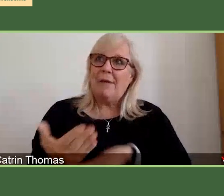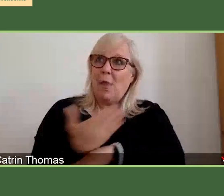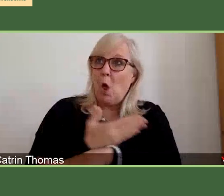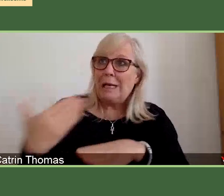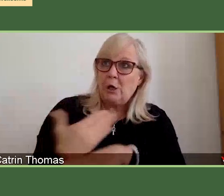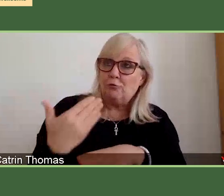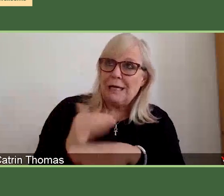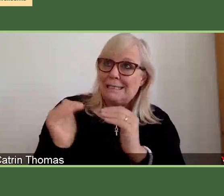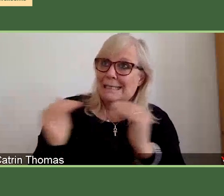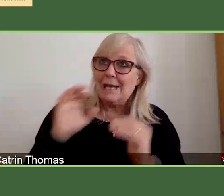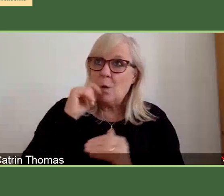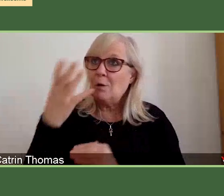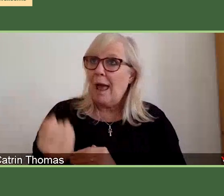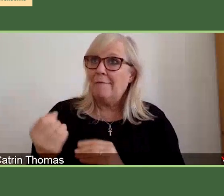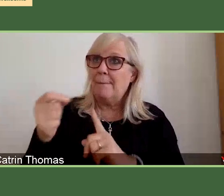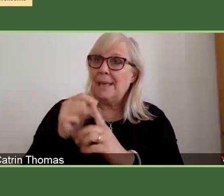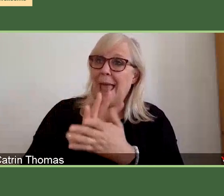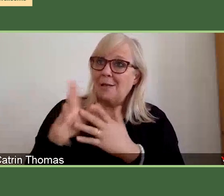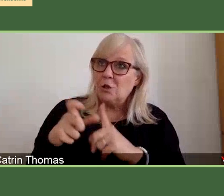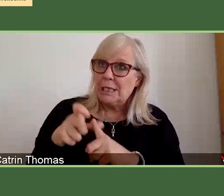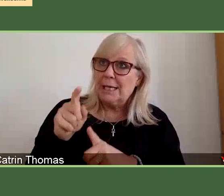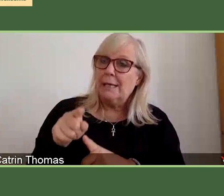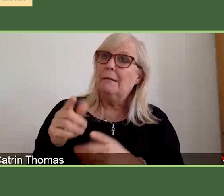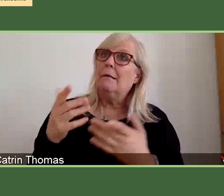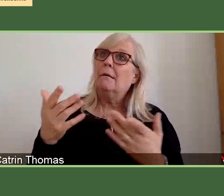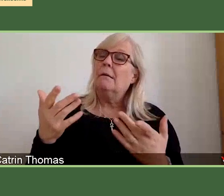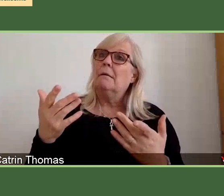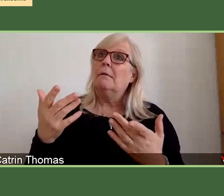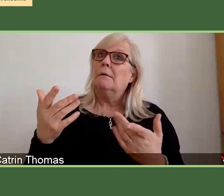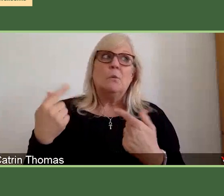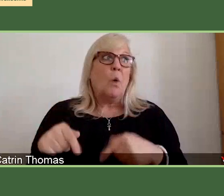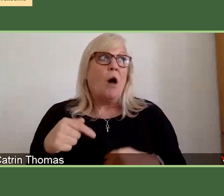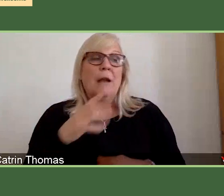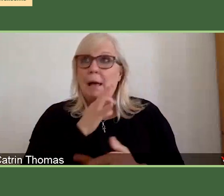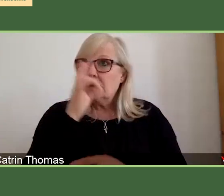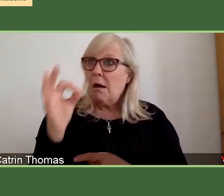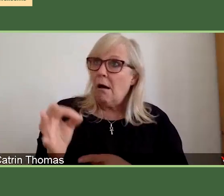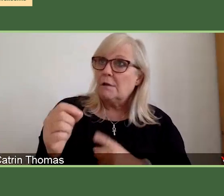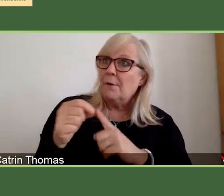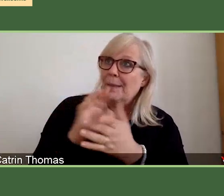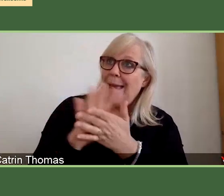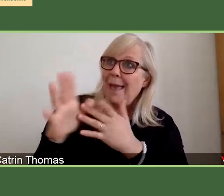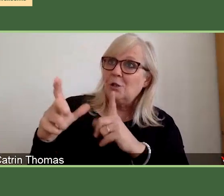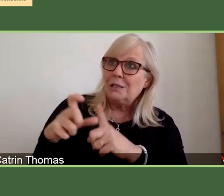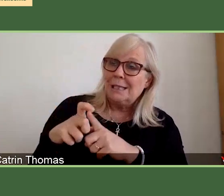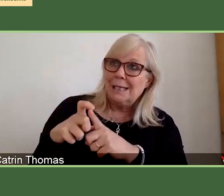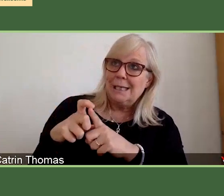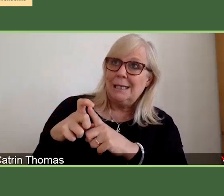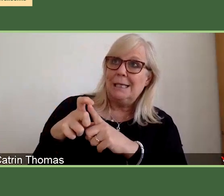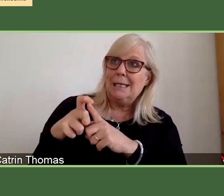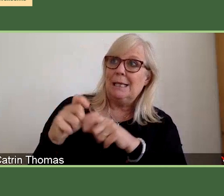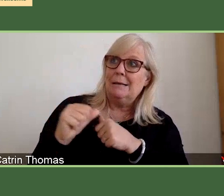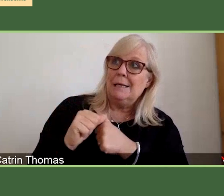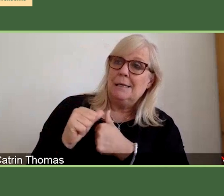we are allowing people to ask for PhD support